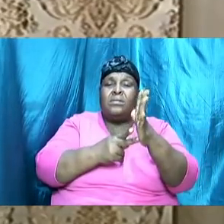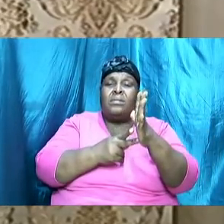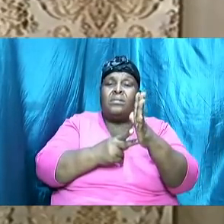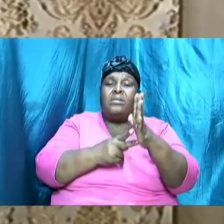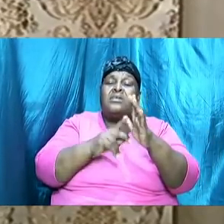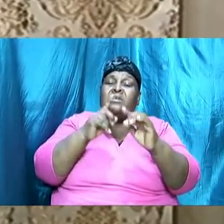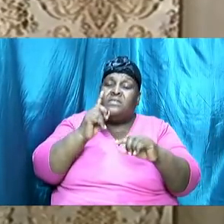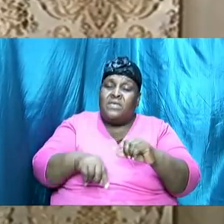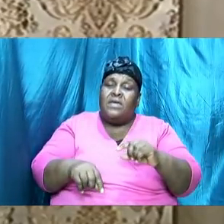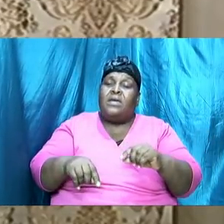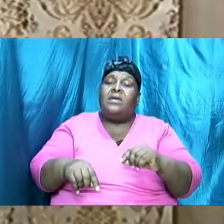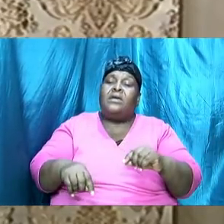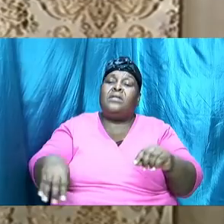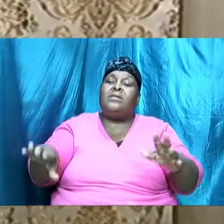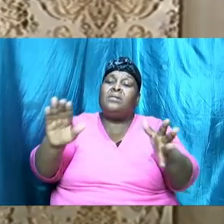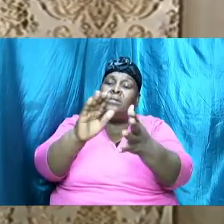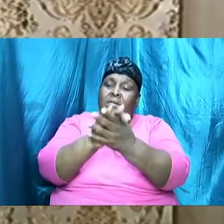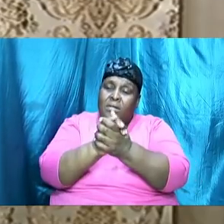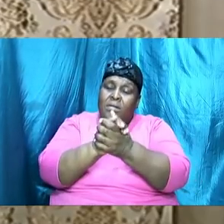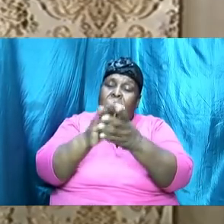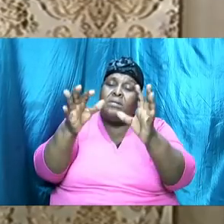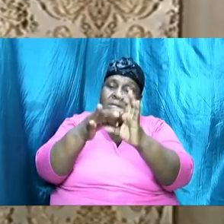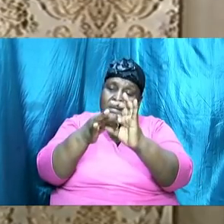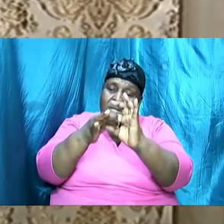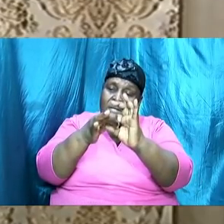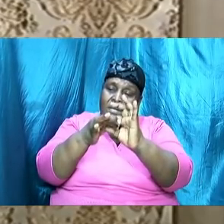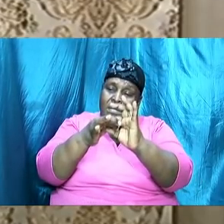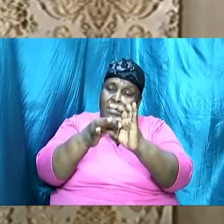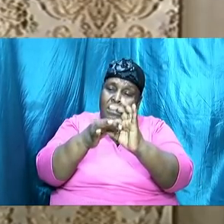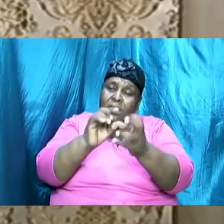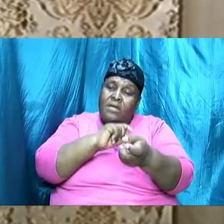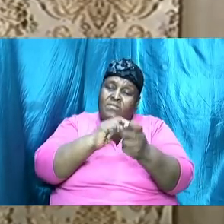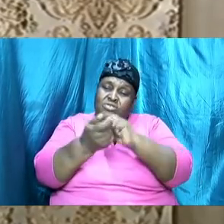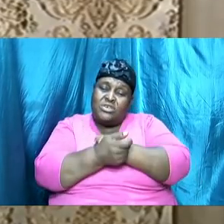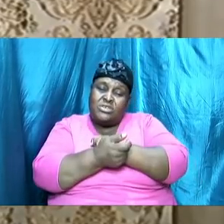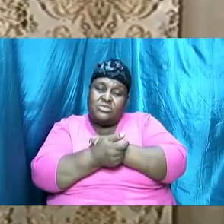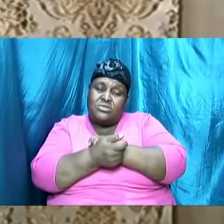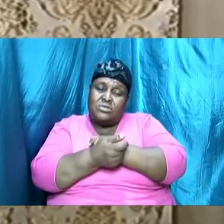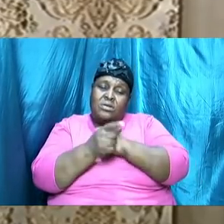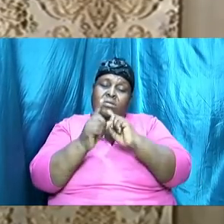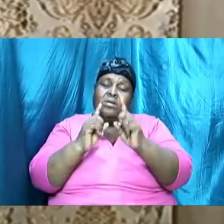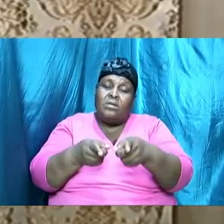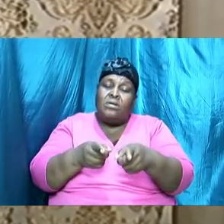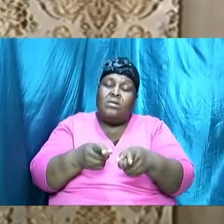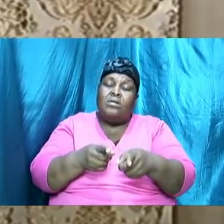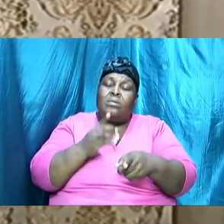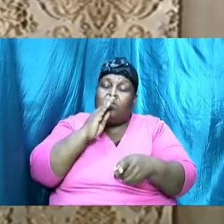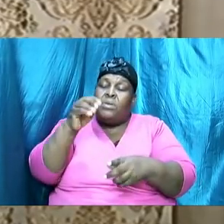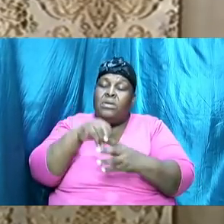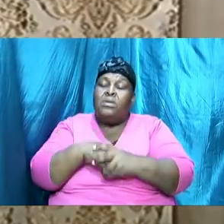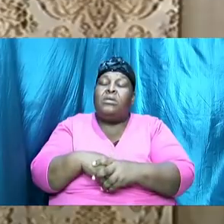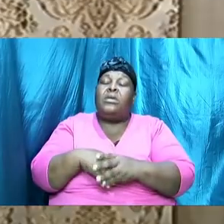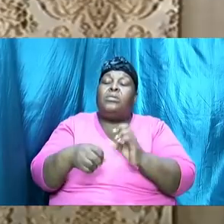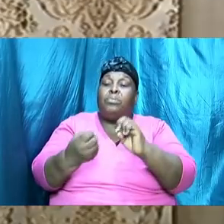together afterwards in relationship if you switch the order we will be in trouble